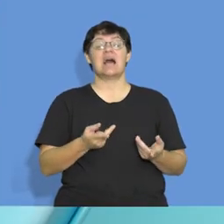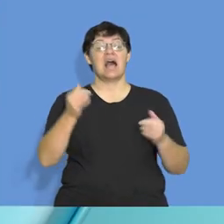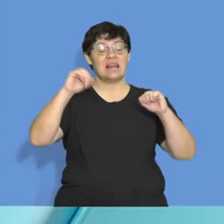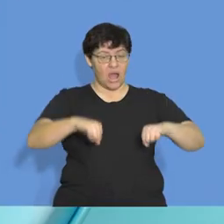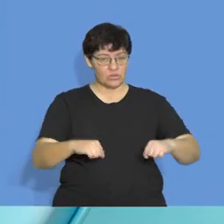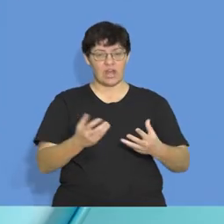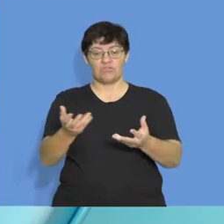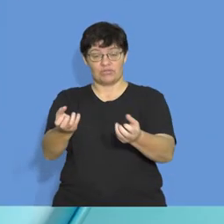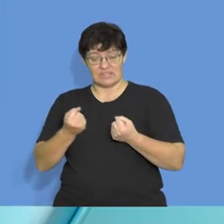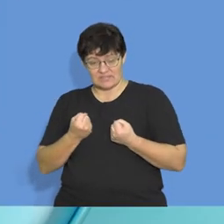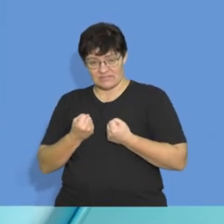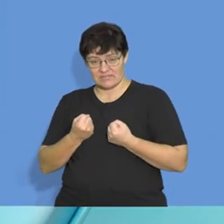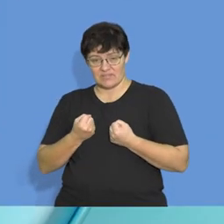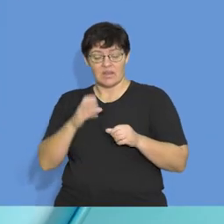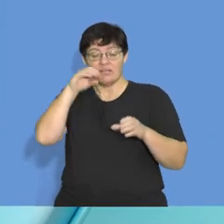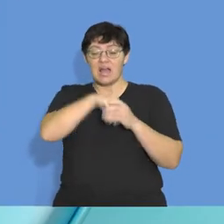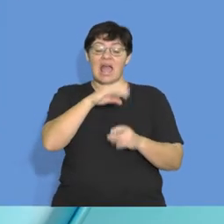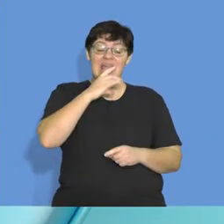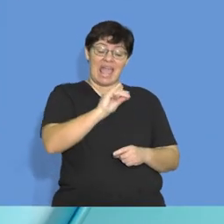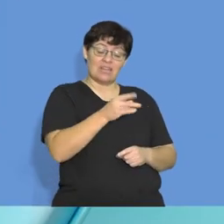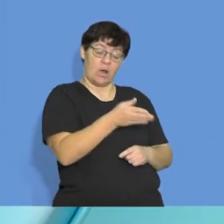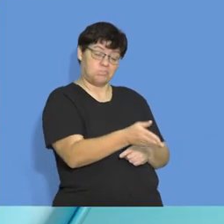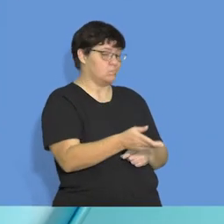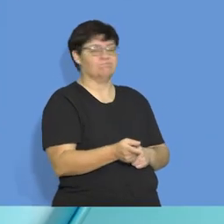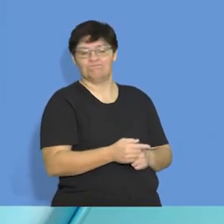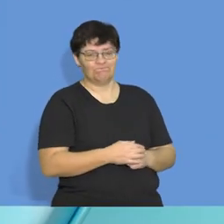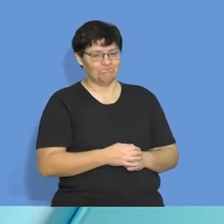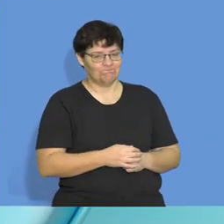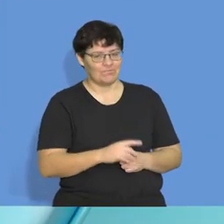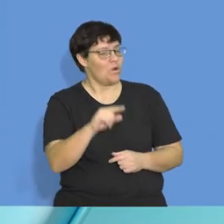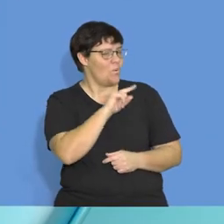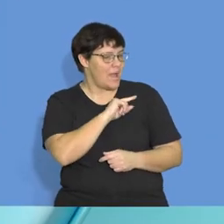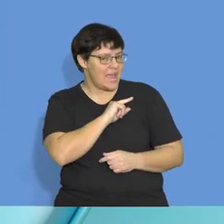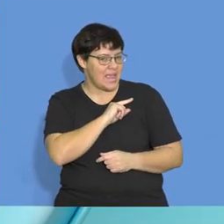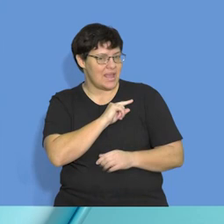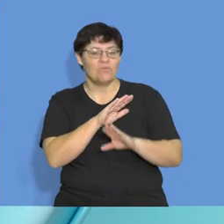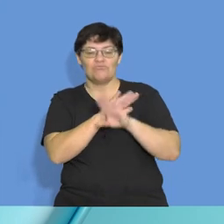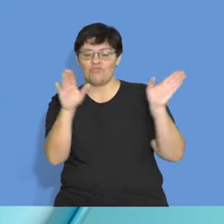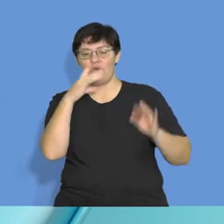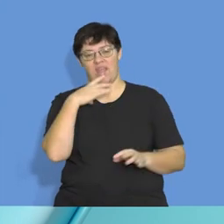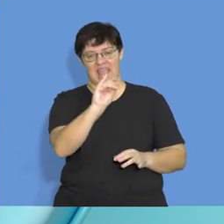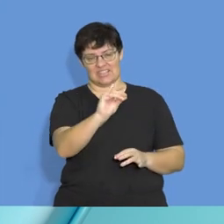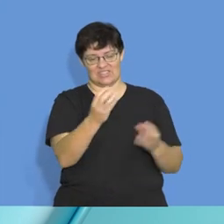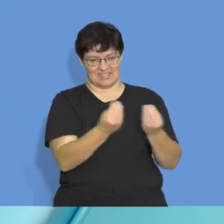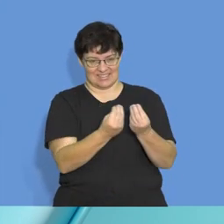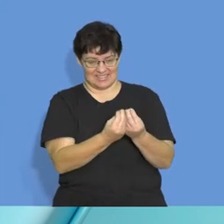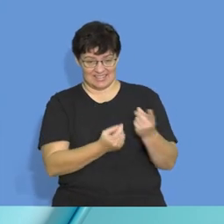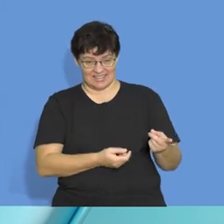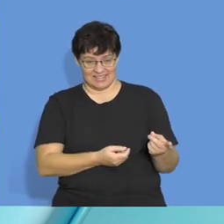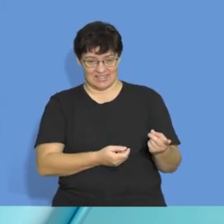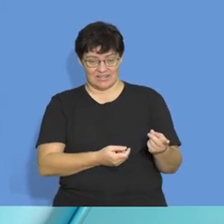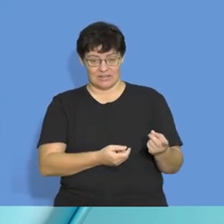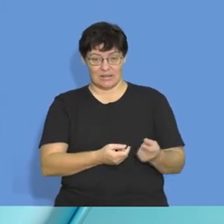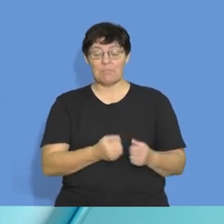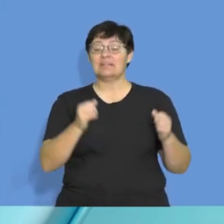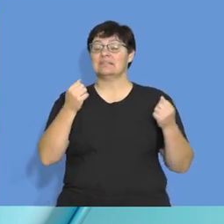feature in my cash budget. Reason, they are non-cash items. However, discount allowed